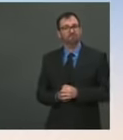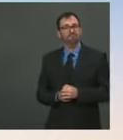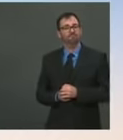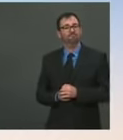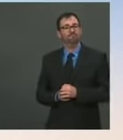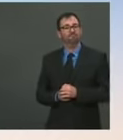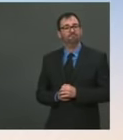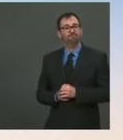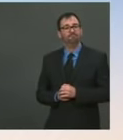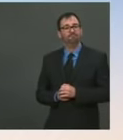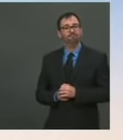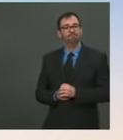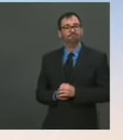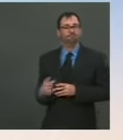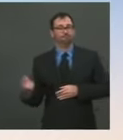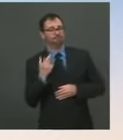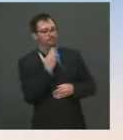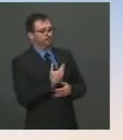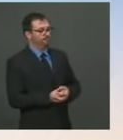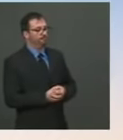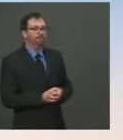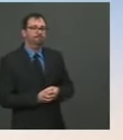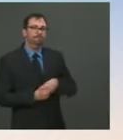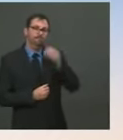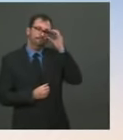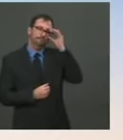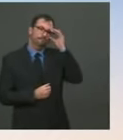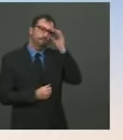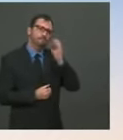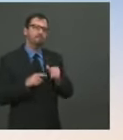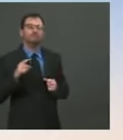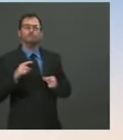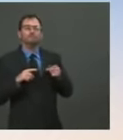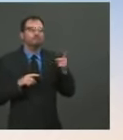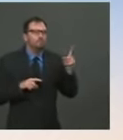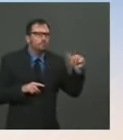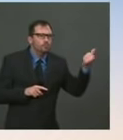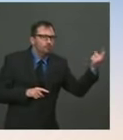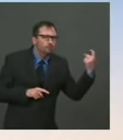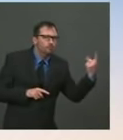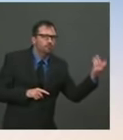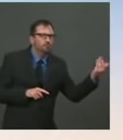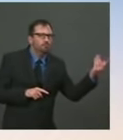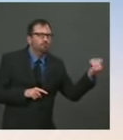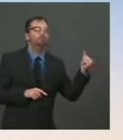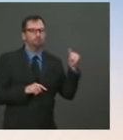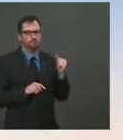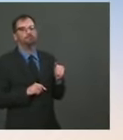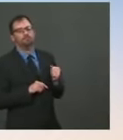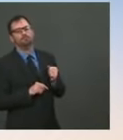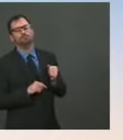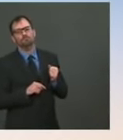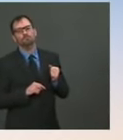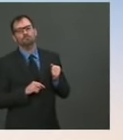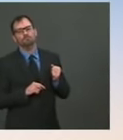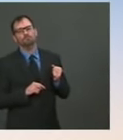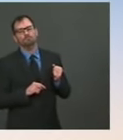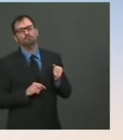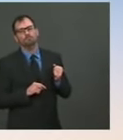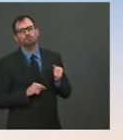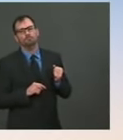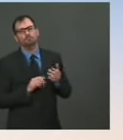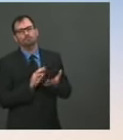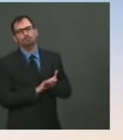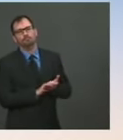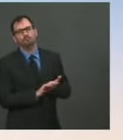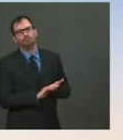Thank you. I'm to Go ahead, JoJo. The Thank you. Another question on oil, please. Given the administration has gotten a pretty clear